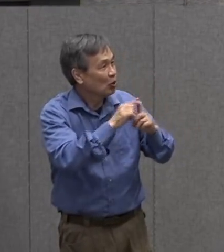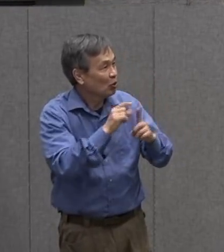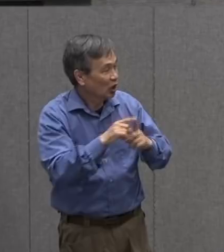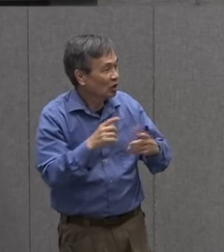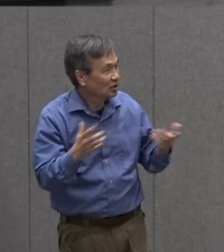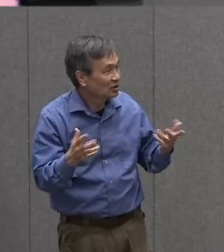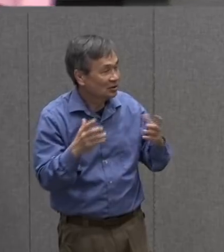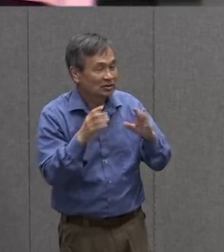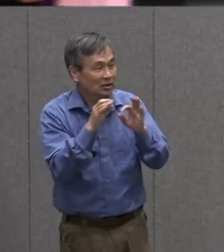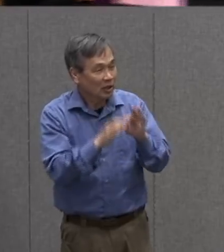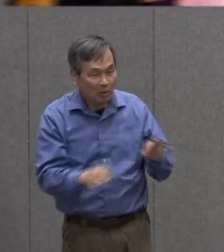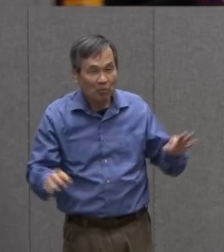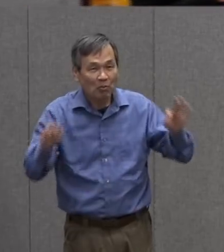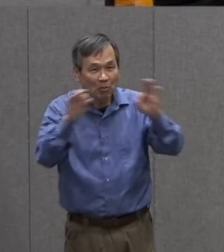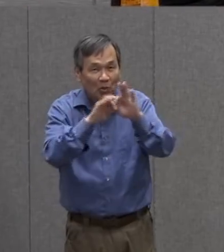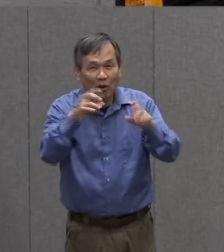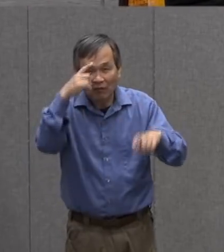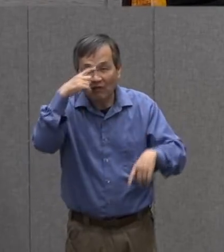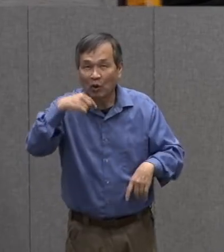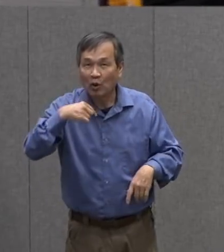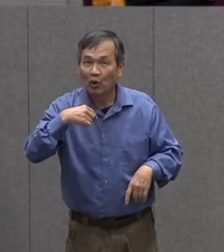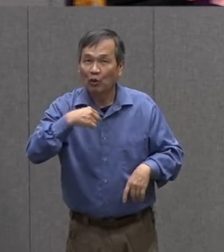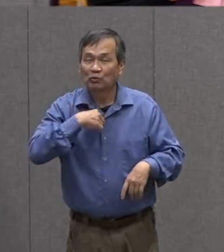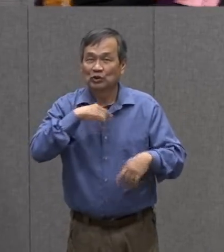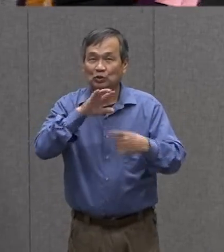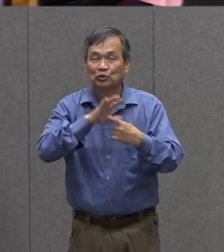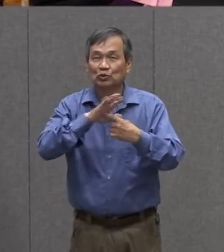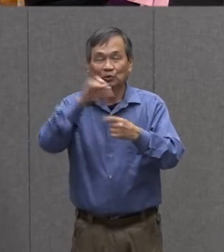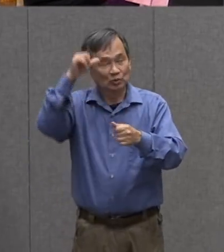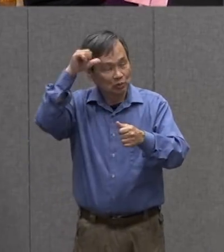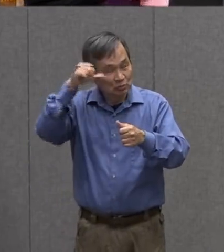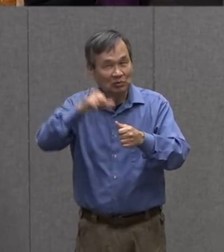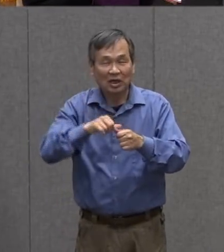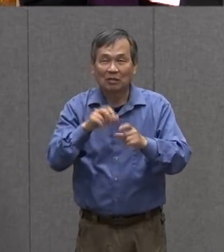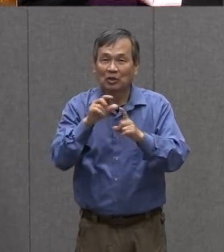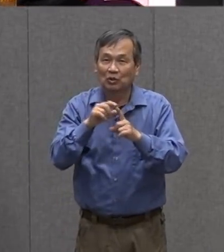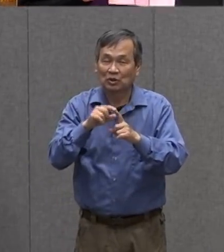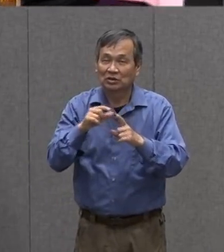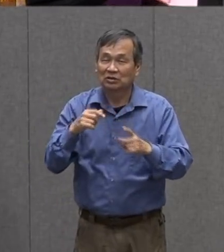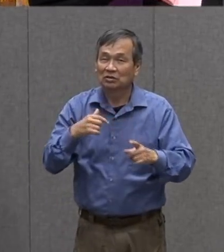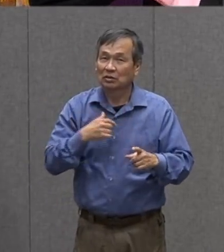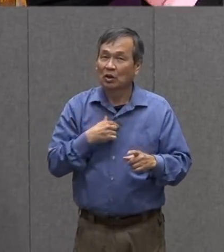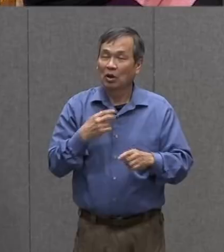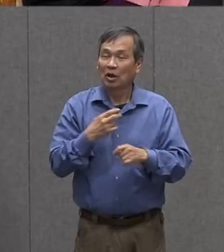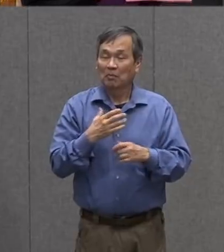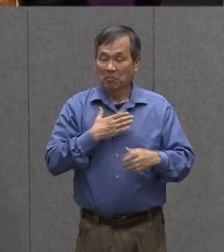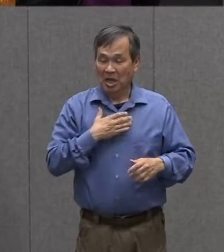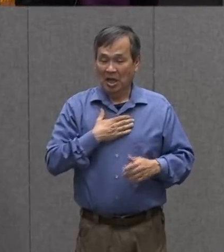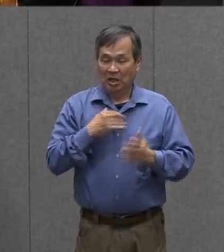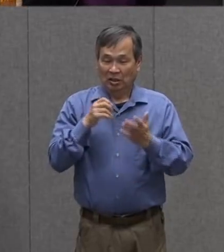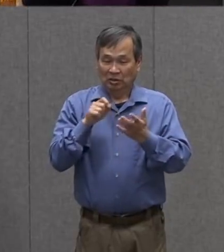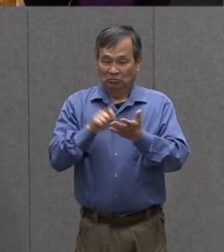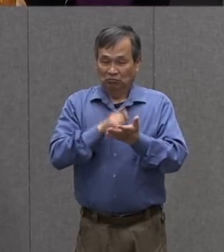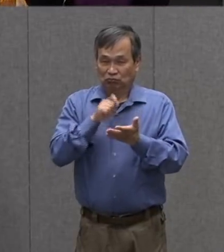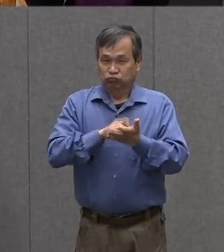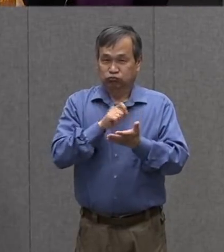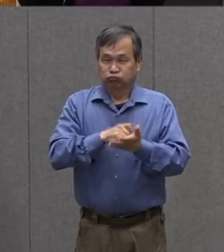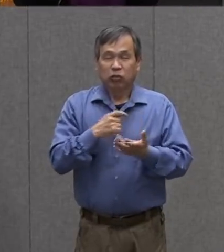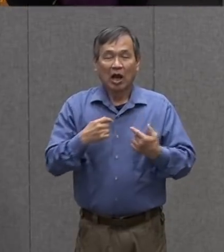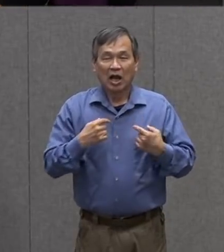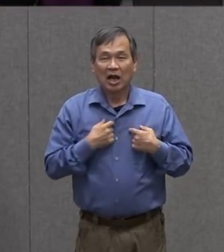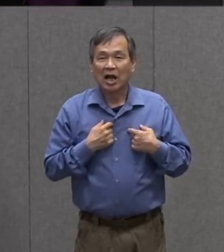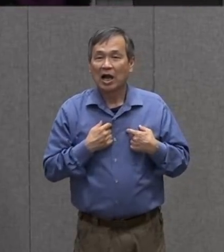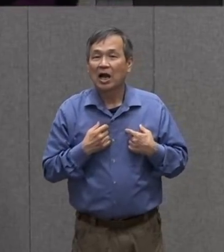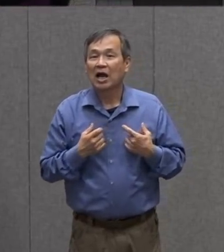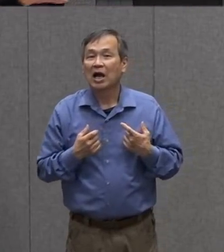were really critical for me to write down to try to remember so i used my journal i made up